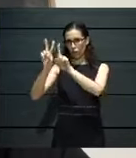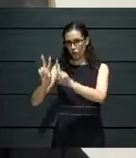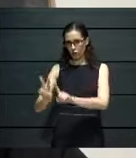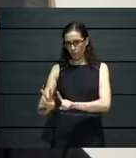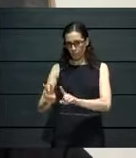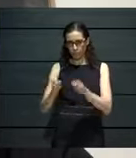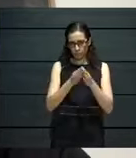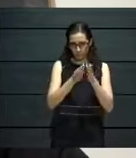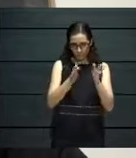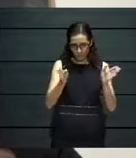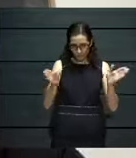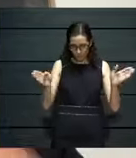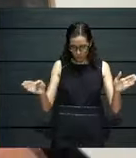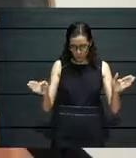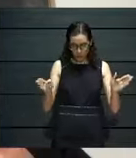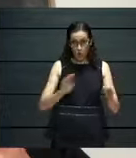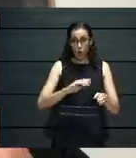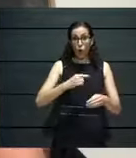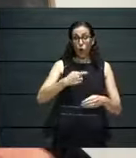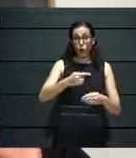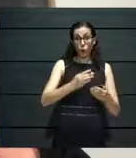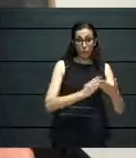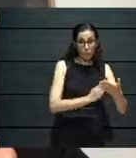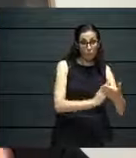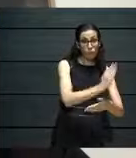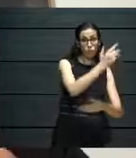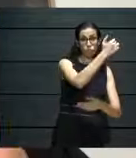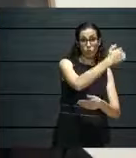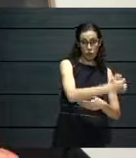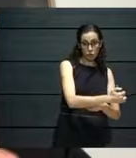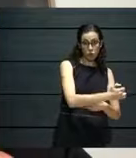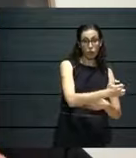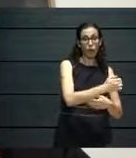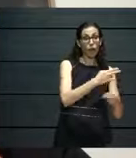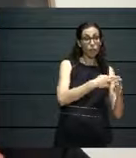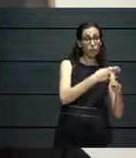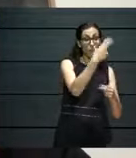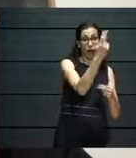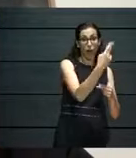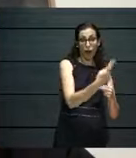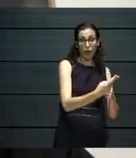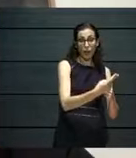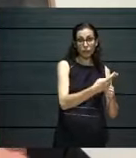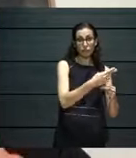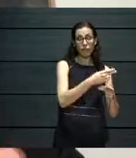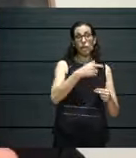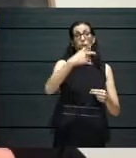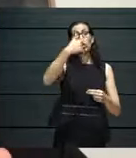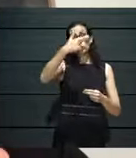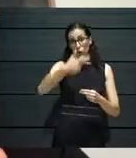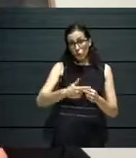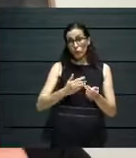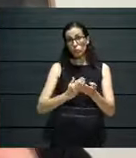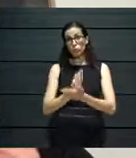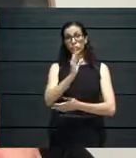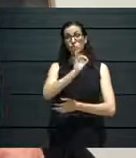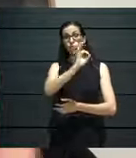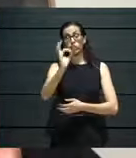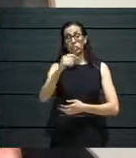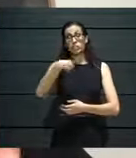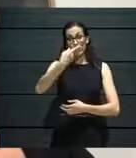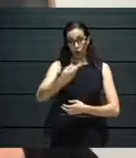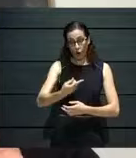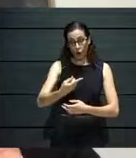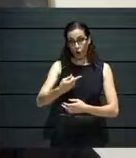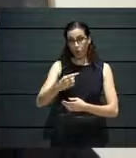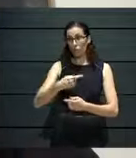And at the start of every month, a new work will be available on this exhibition. At